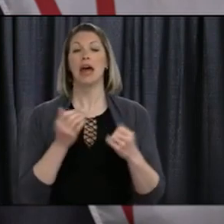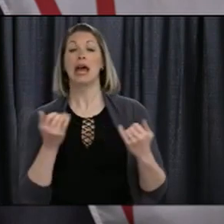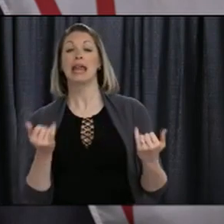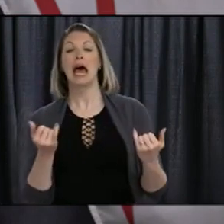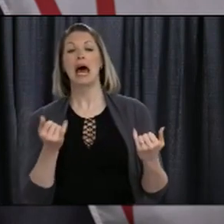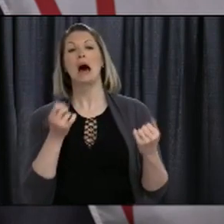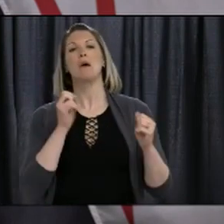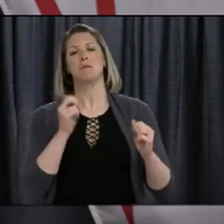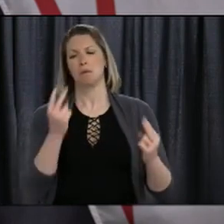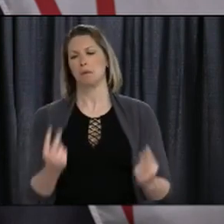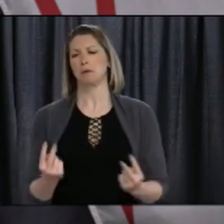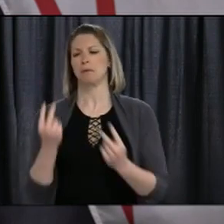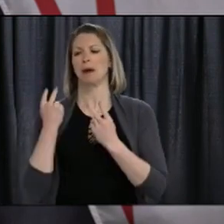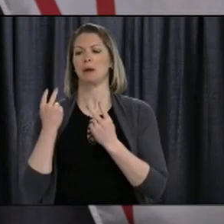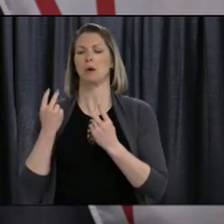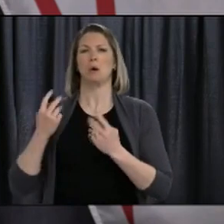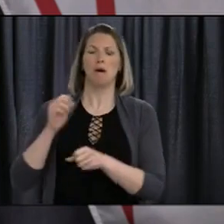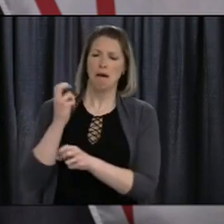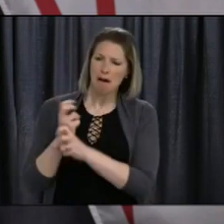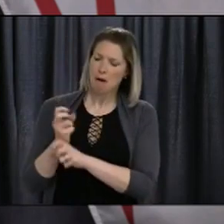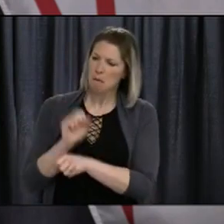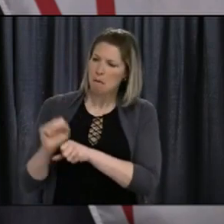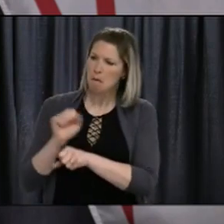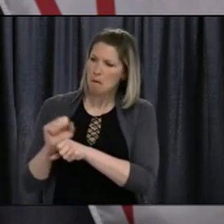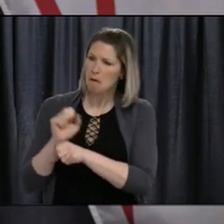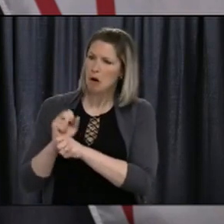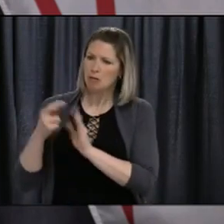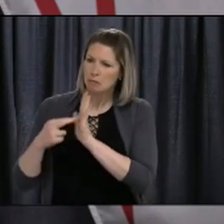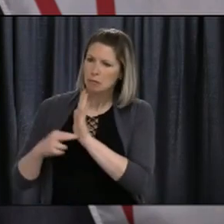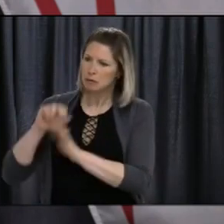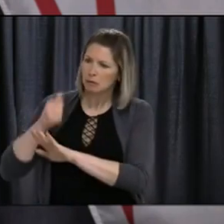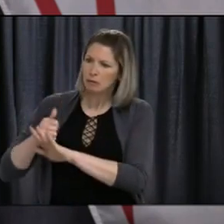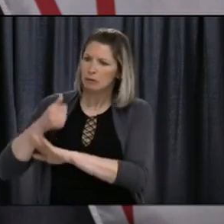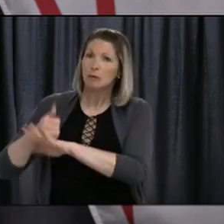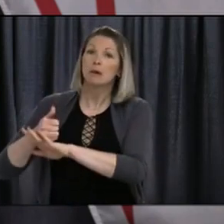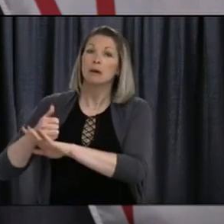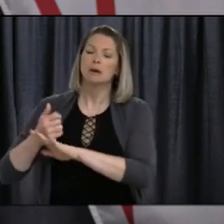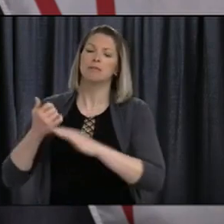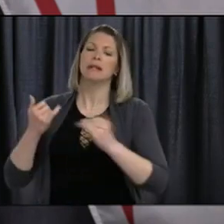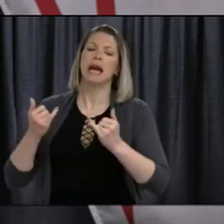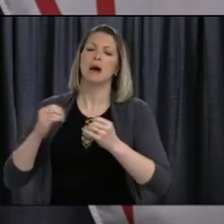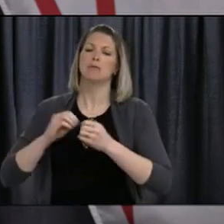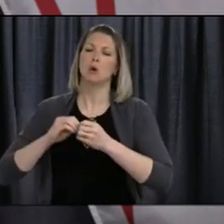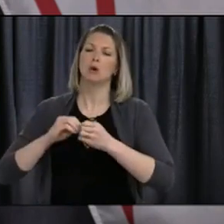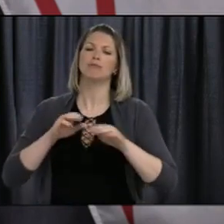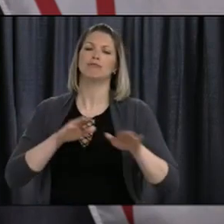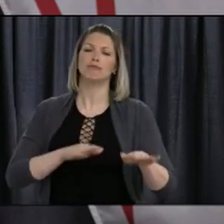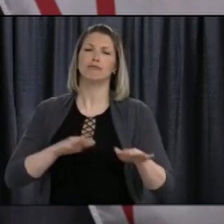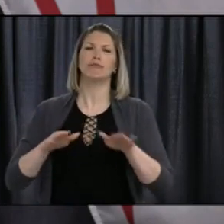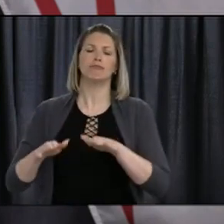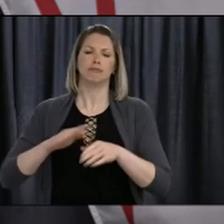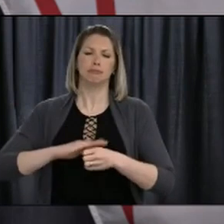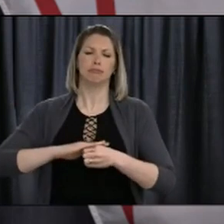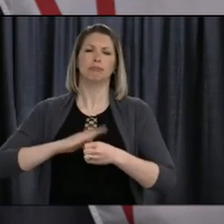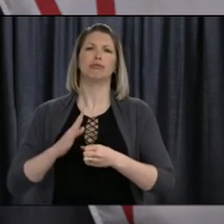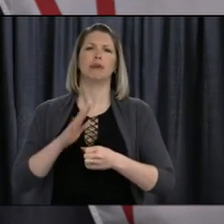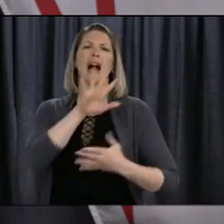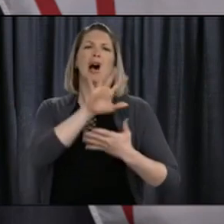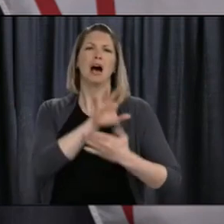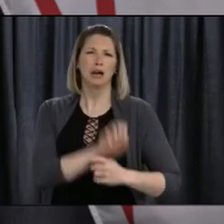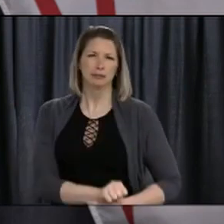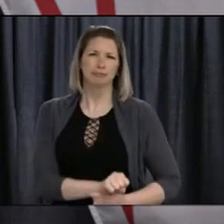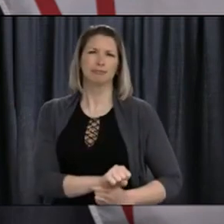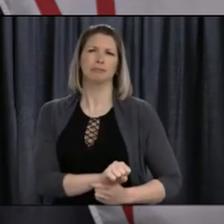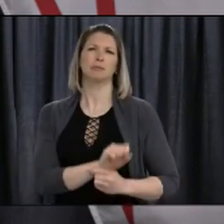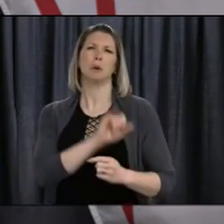labour. While this comes with a little reprieve, we cannot yet slow our pace. The success that we have achieved to date